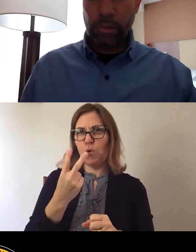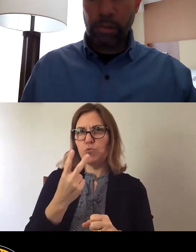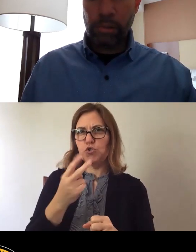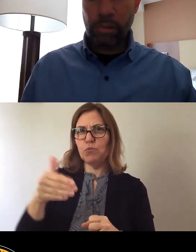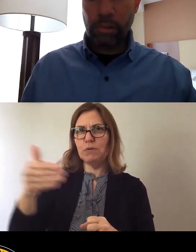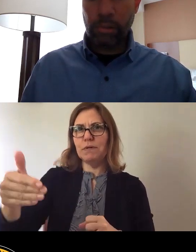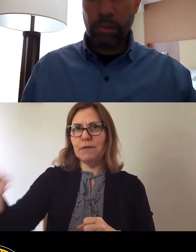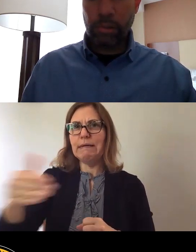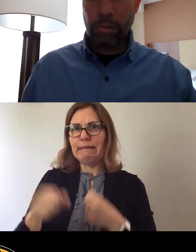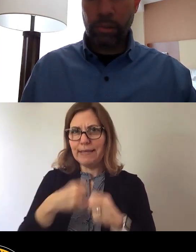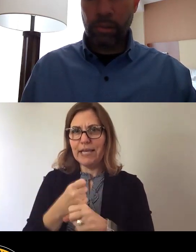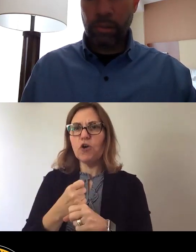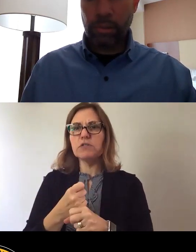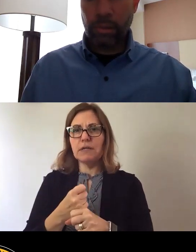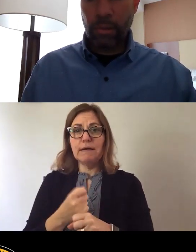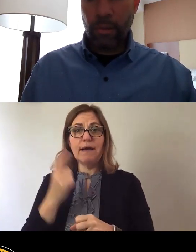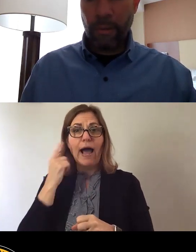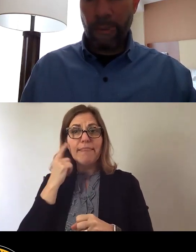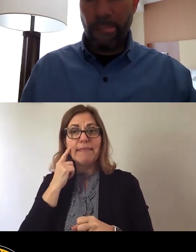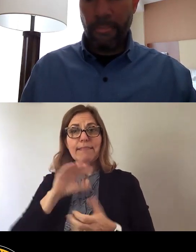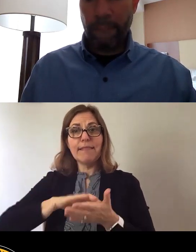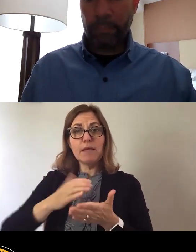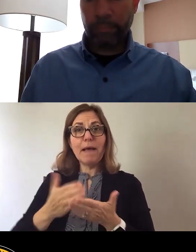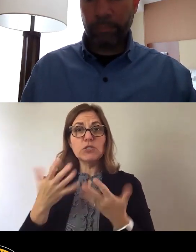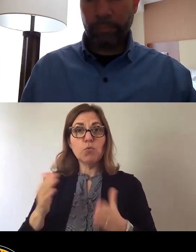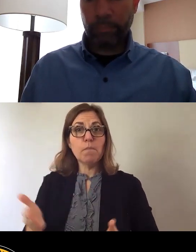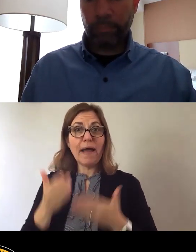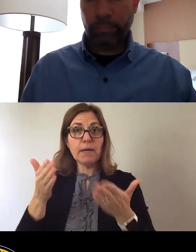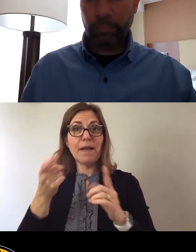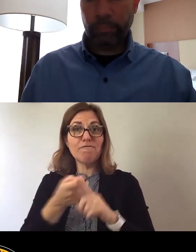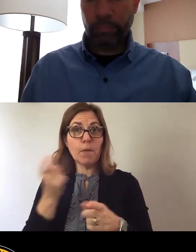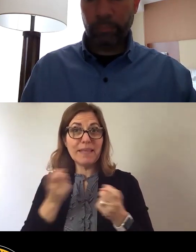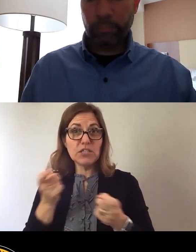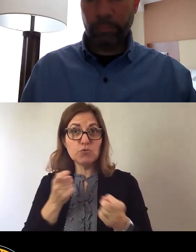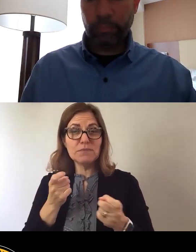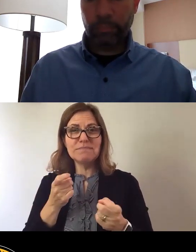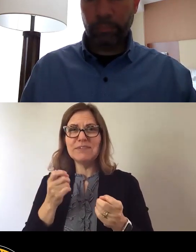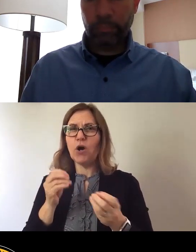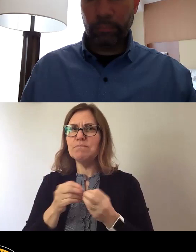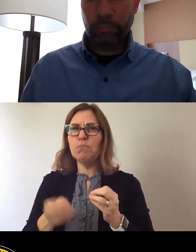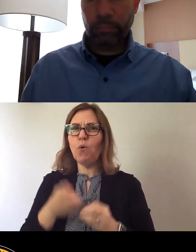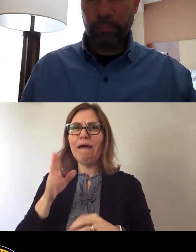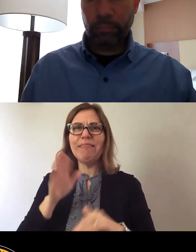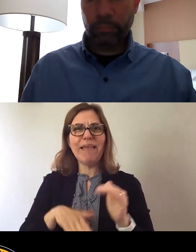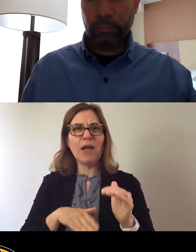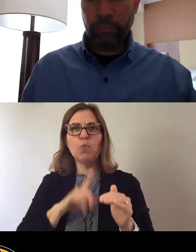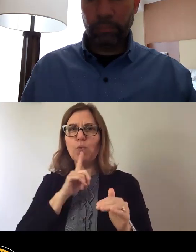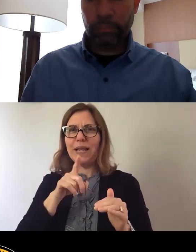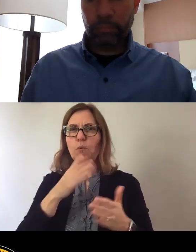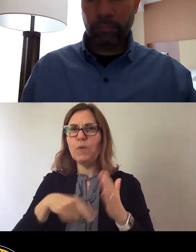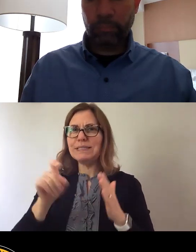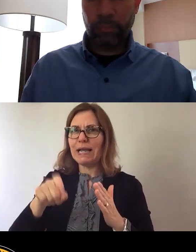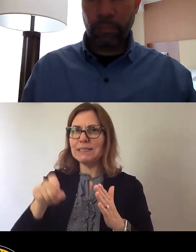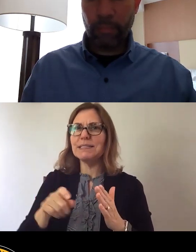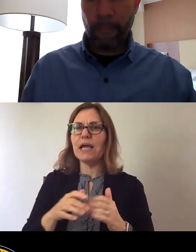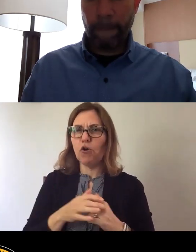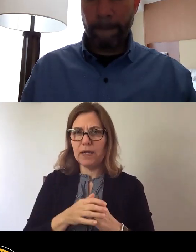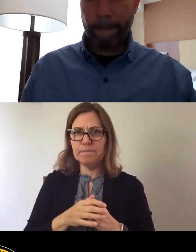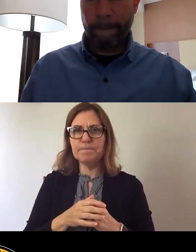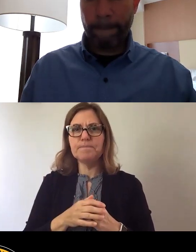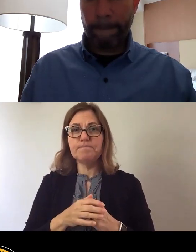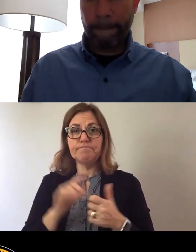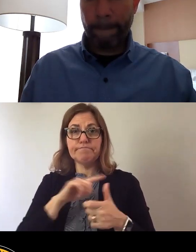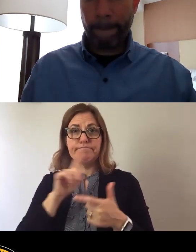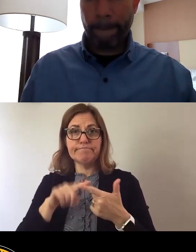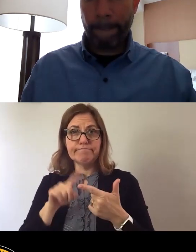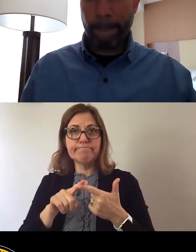recommended by the administration are higher than what will ultimately be necessary. I would then